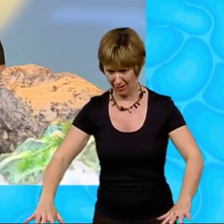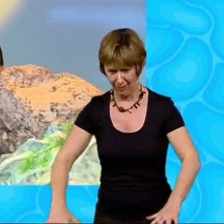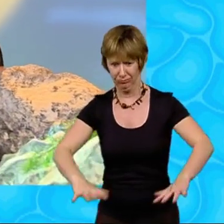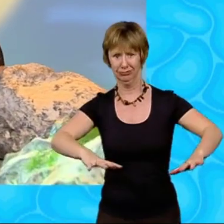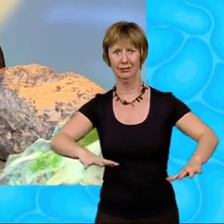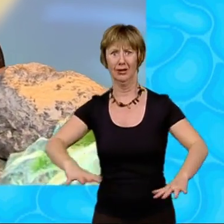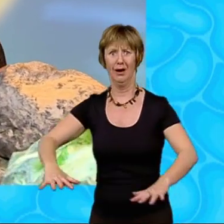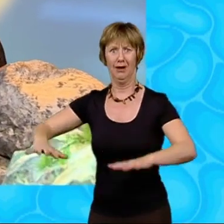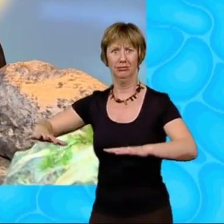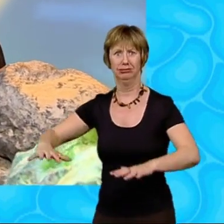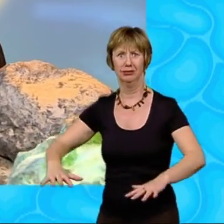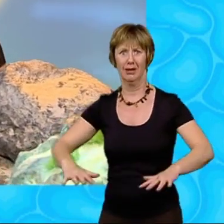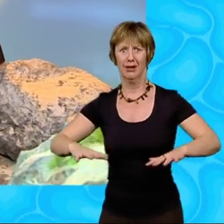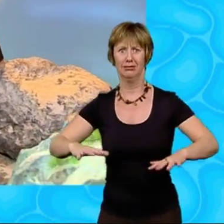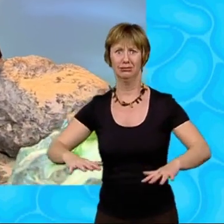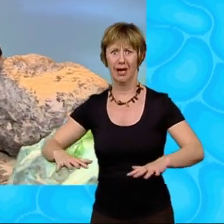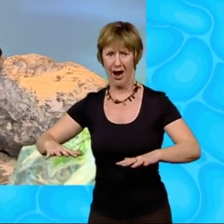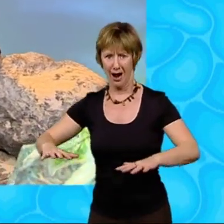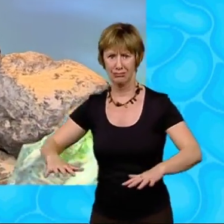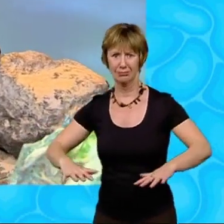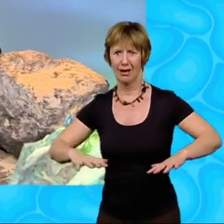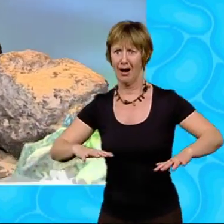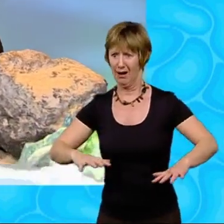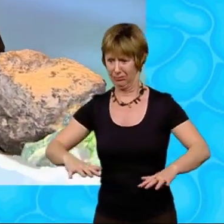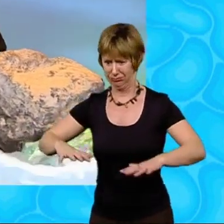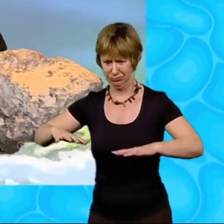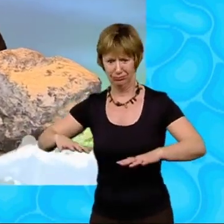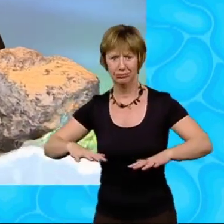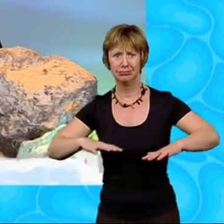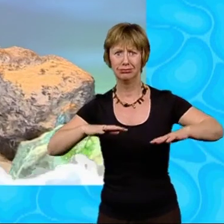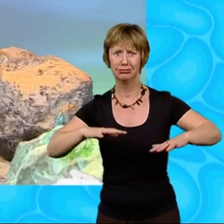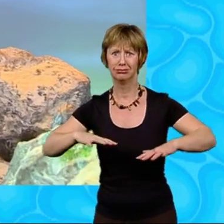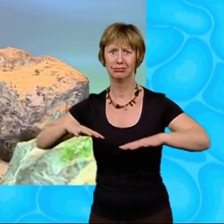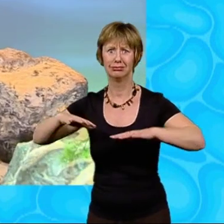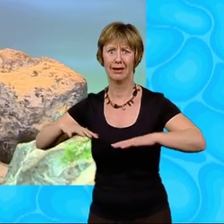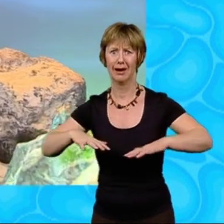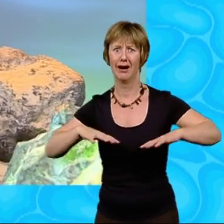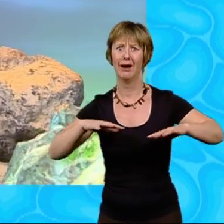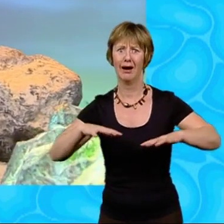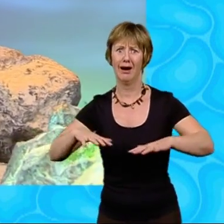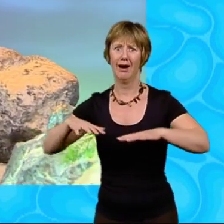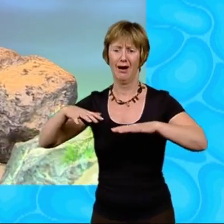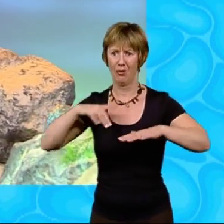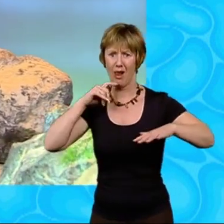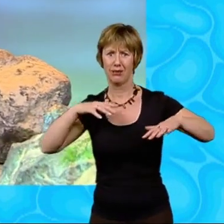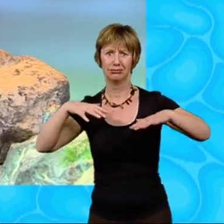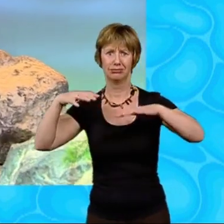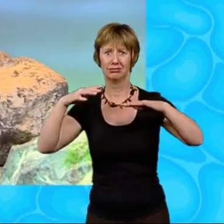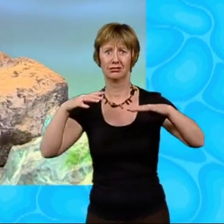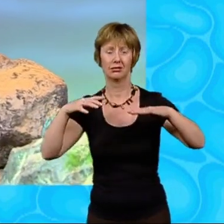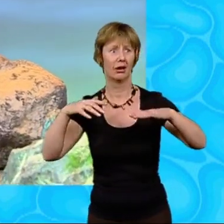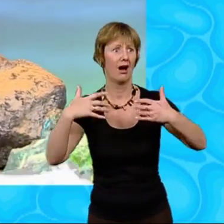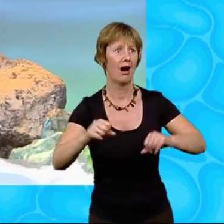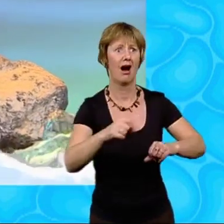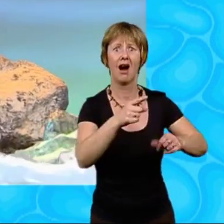the time, the sea water around me was rising and rising and rising. Only a couple more centimetres and then it would reach me.